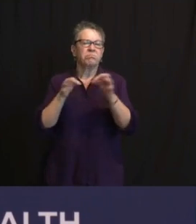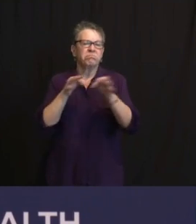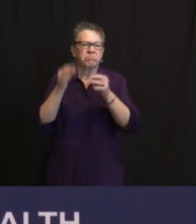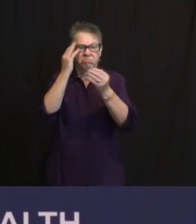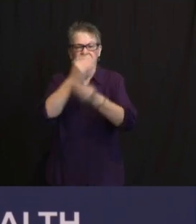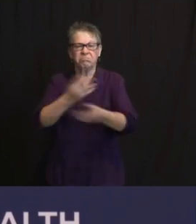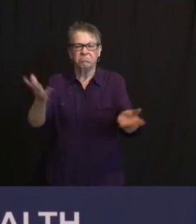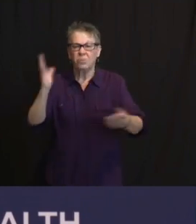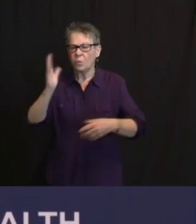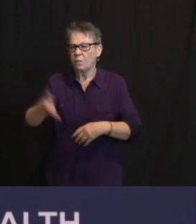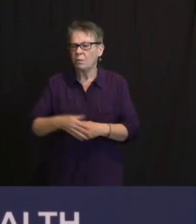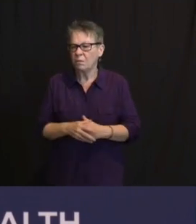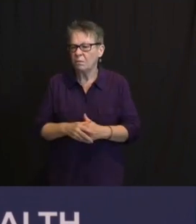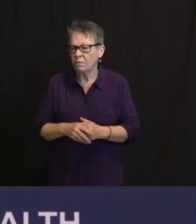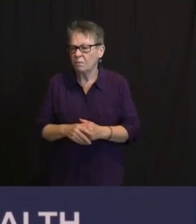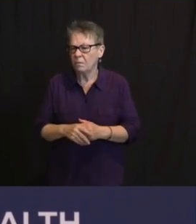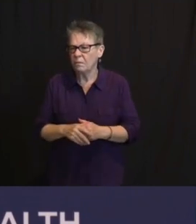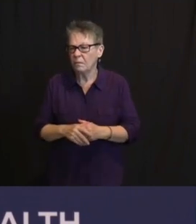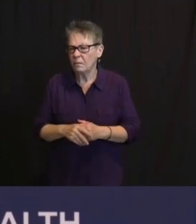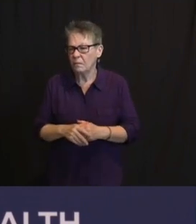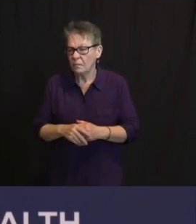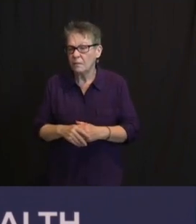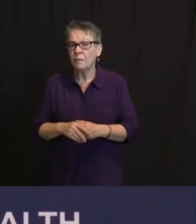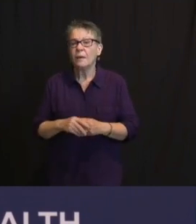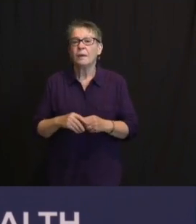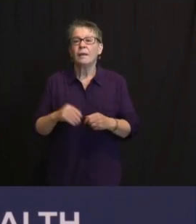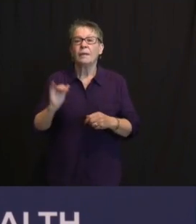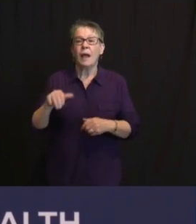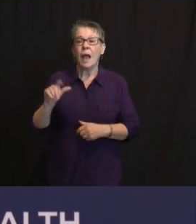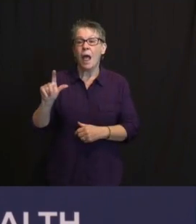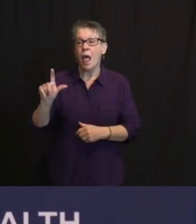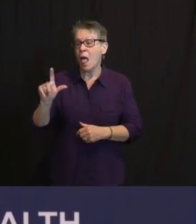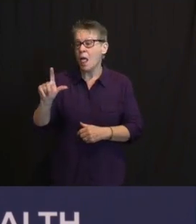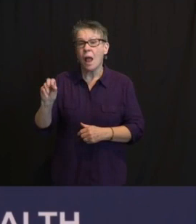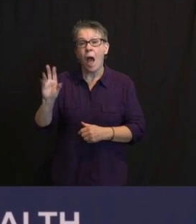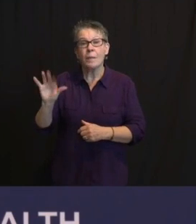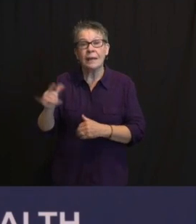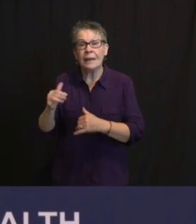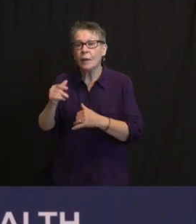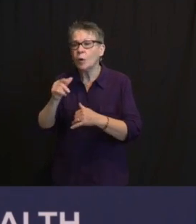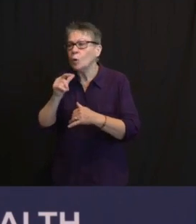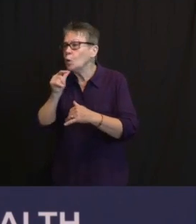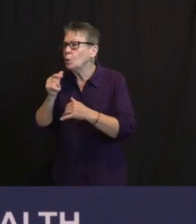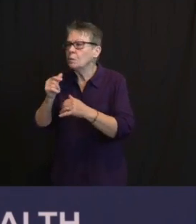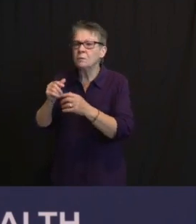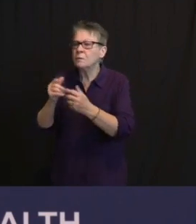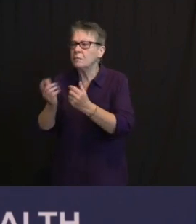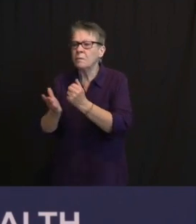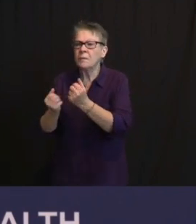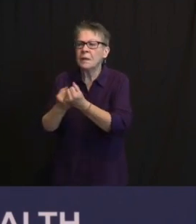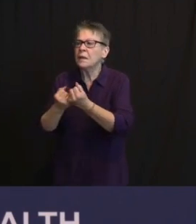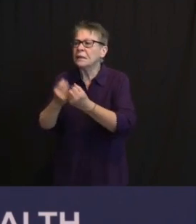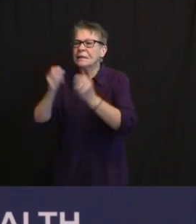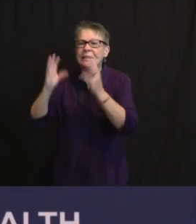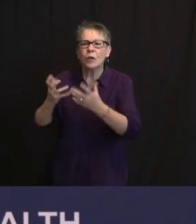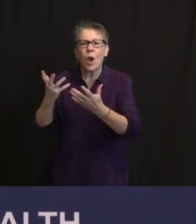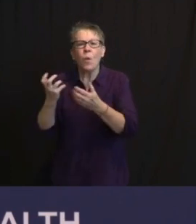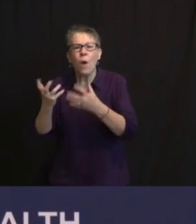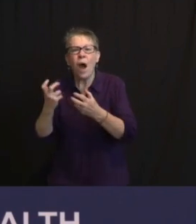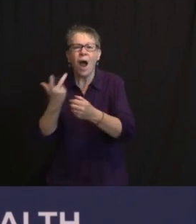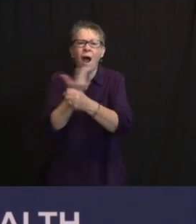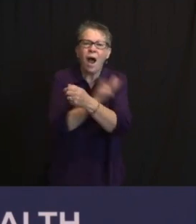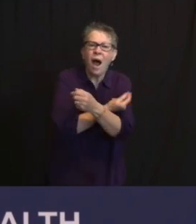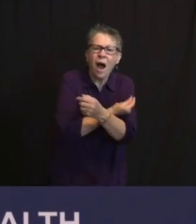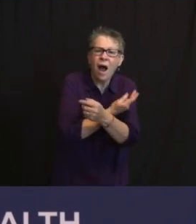BAD CONNOTATION TO IT. THE CASES THAT WERE PRESENTED HAVE BEEN, IN MY EXPERIENCE, JUDY, EVERY ONE OF THEM IS COMPELLING.